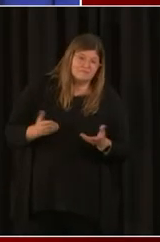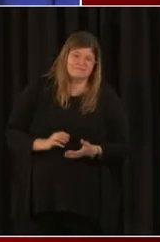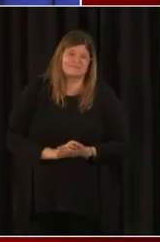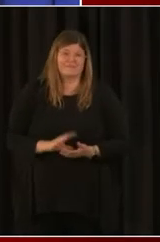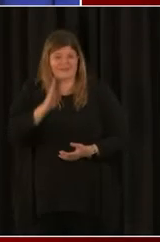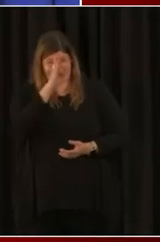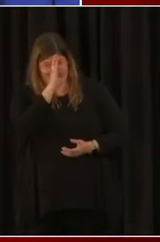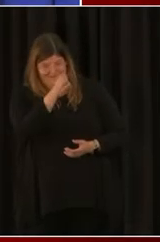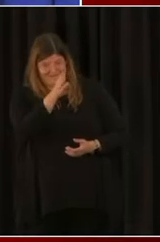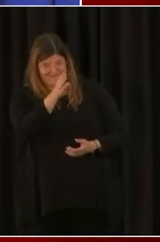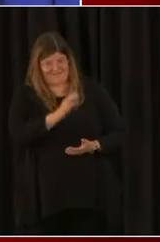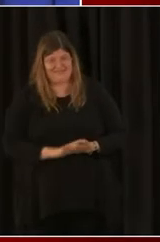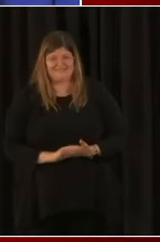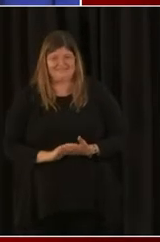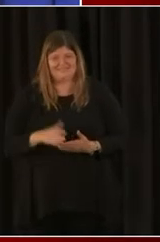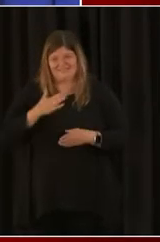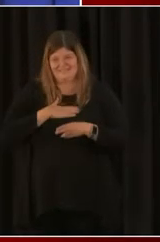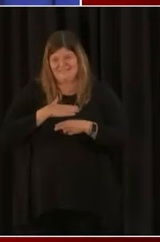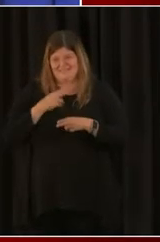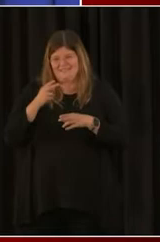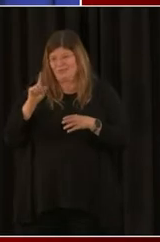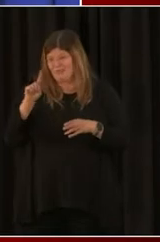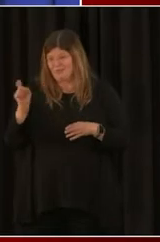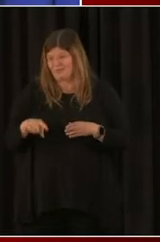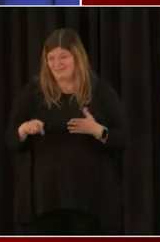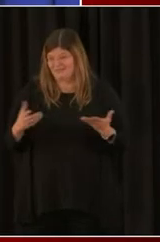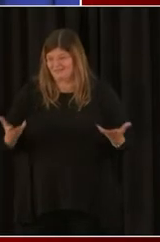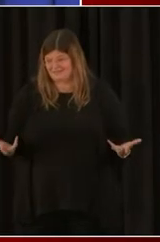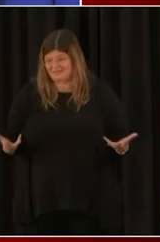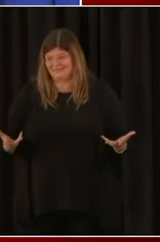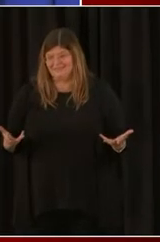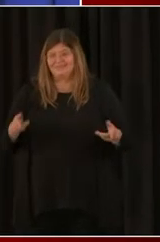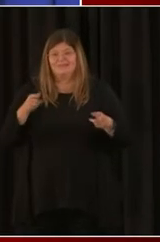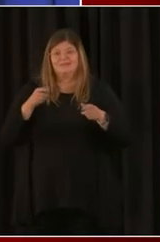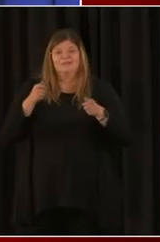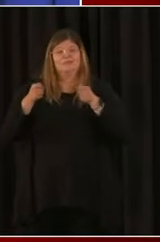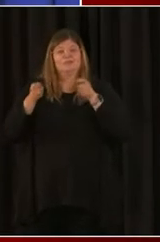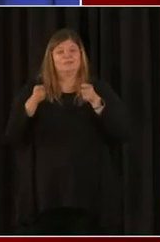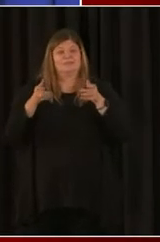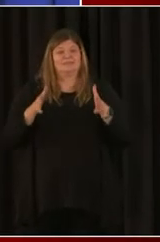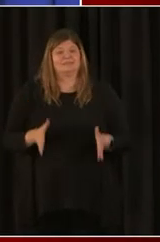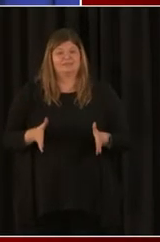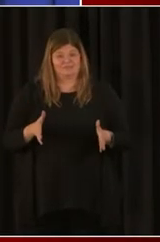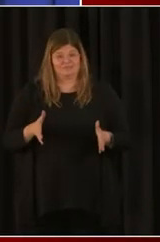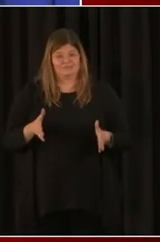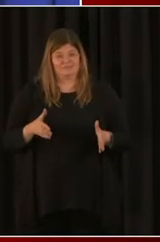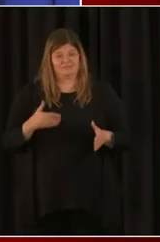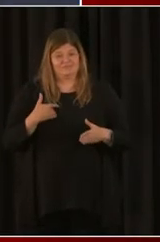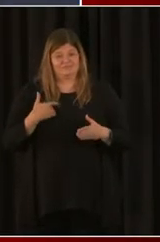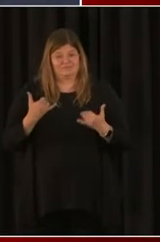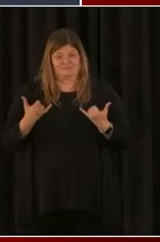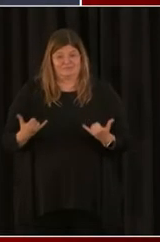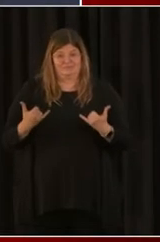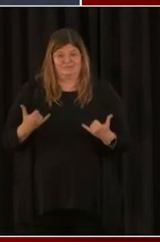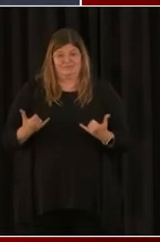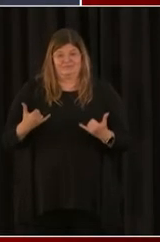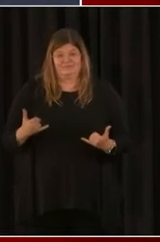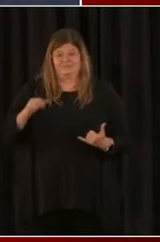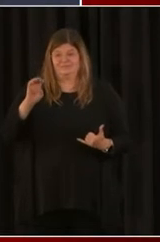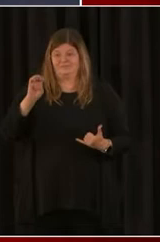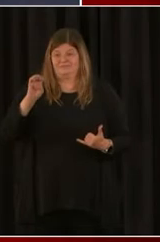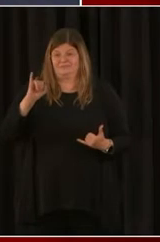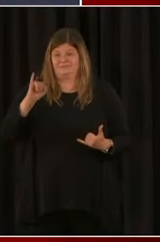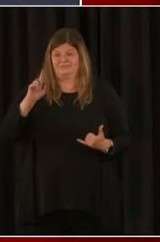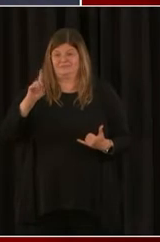Hi, my question to the director, he spoke about the current EIDL application being open